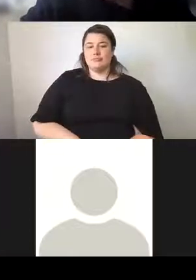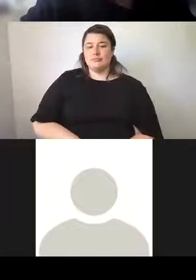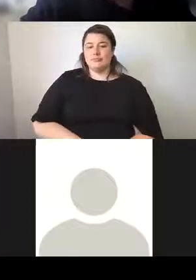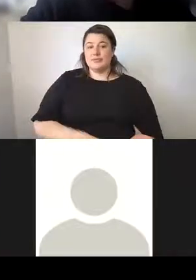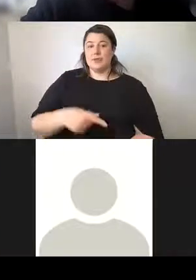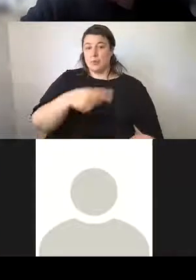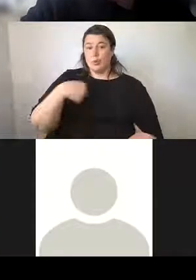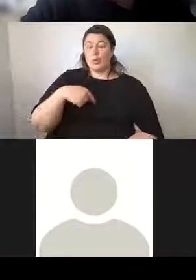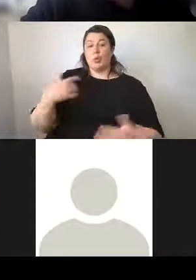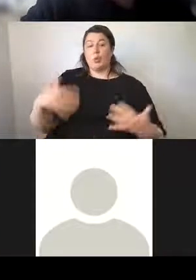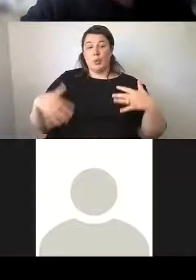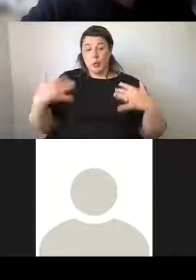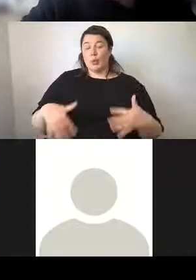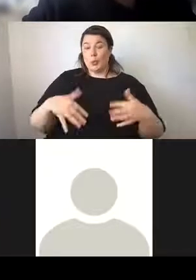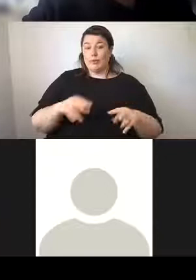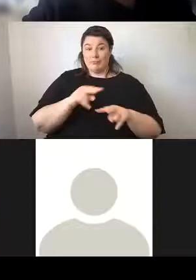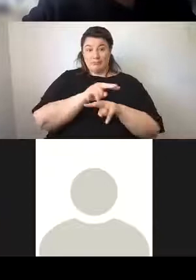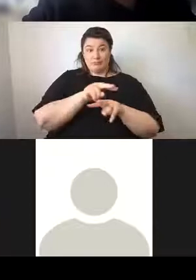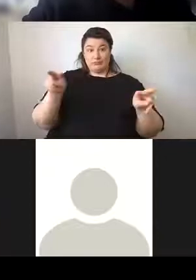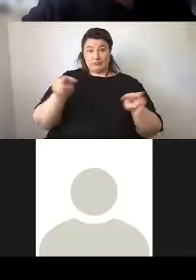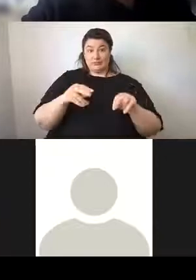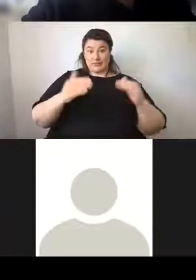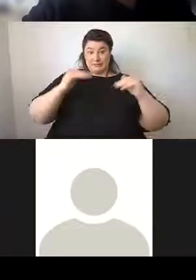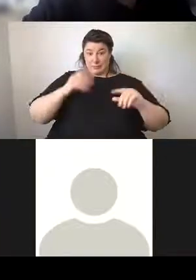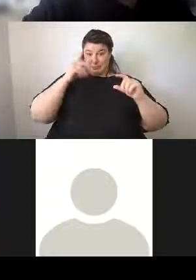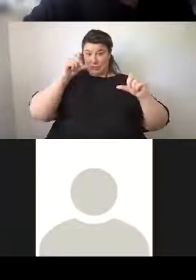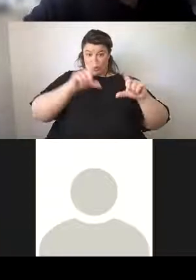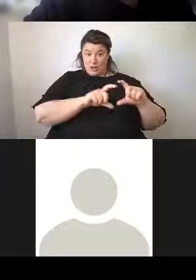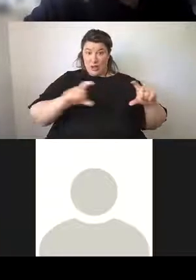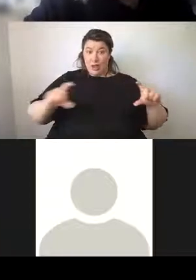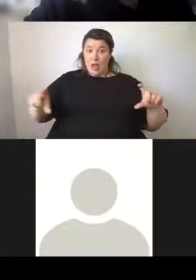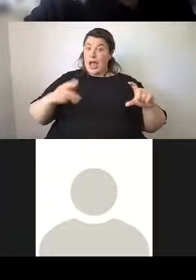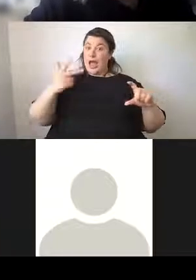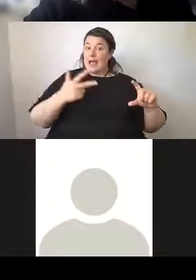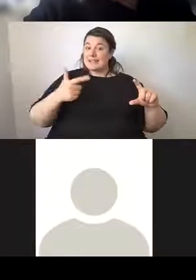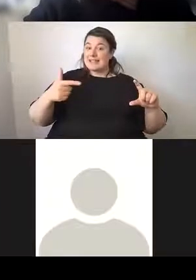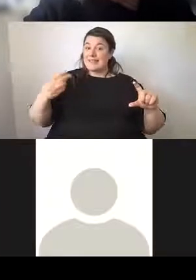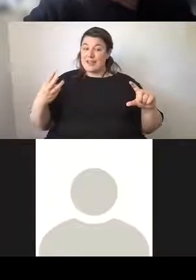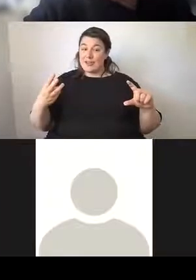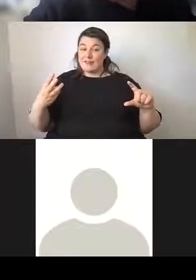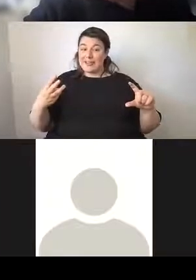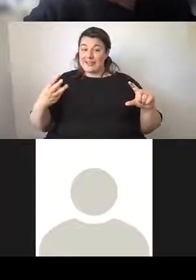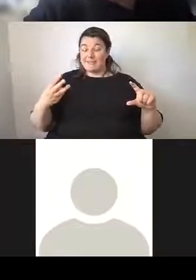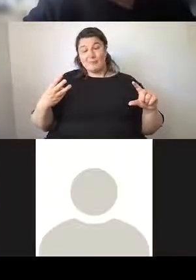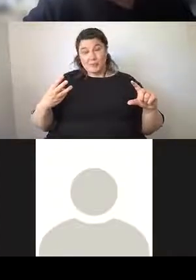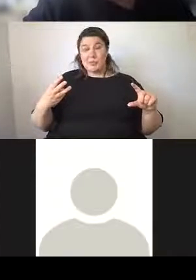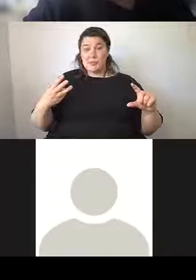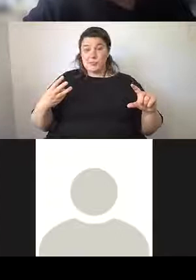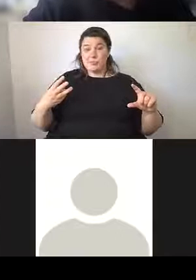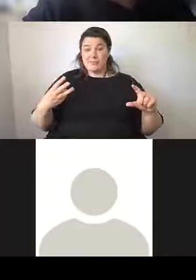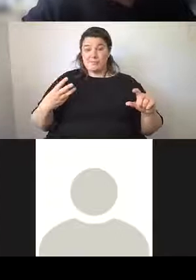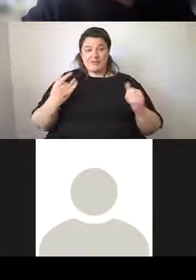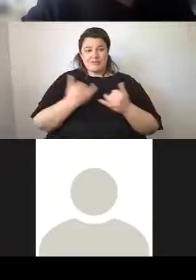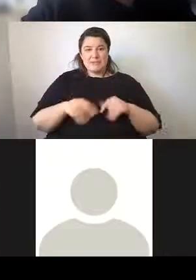struck by the fact that the landscape in 1873 was fairly uniform,